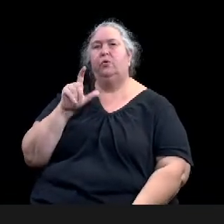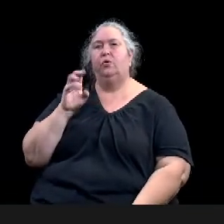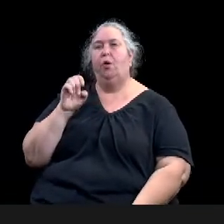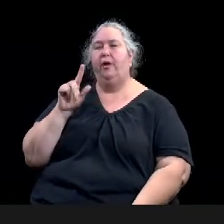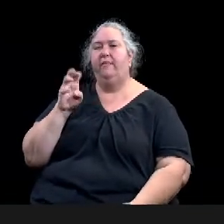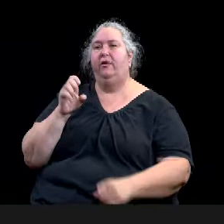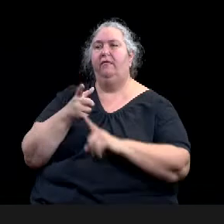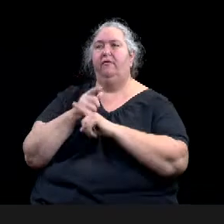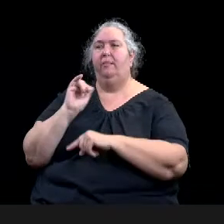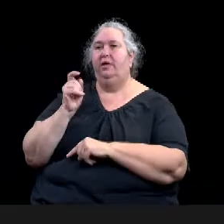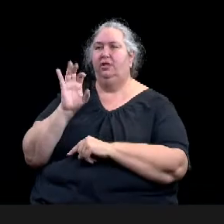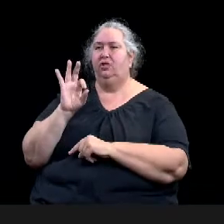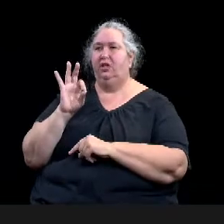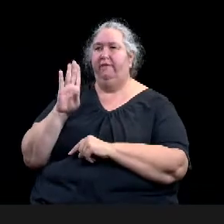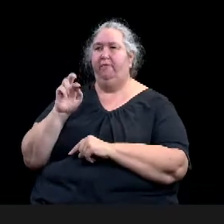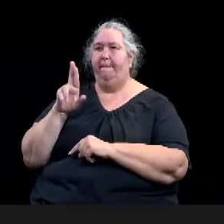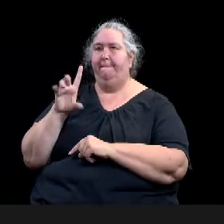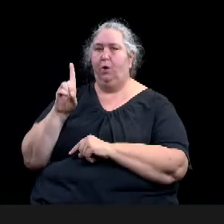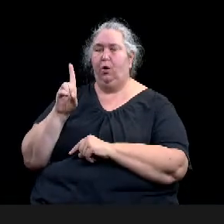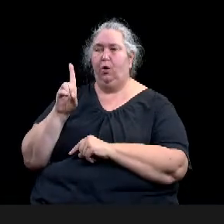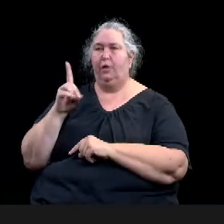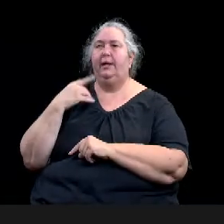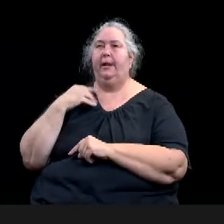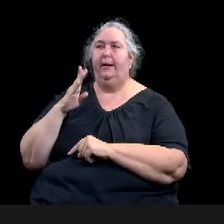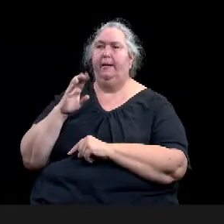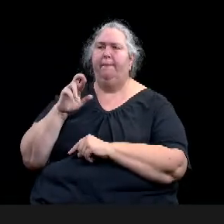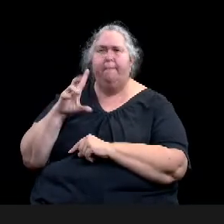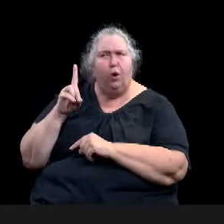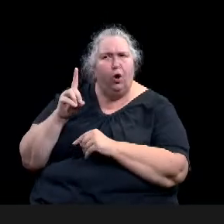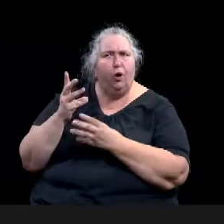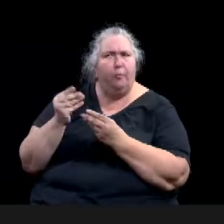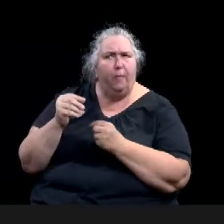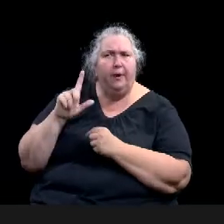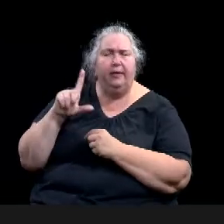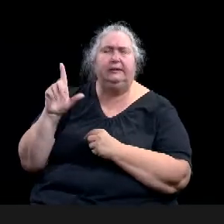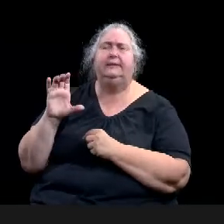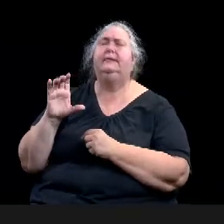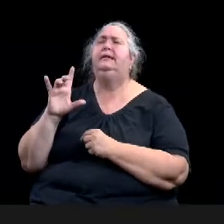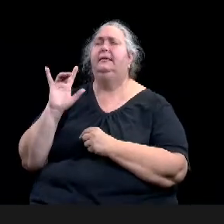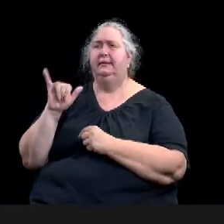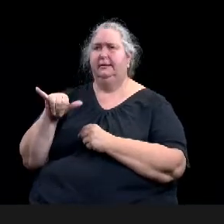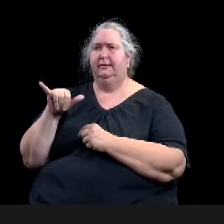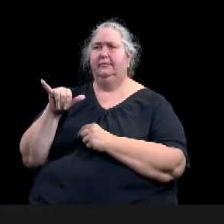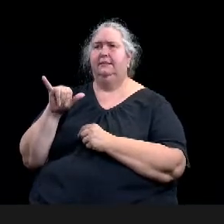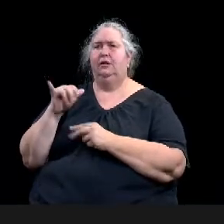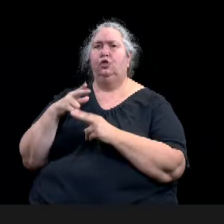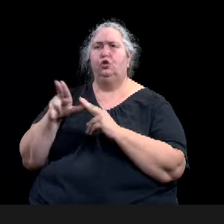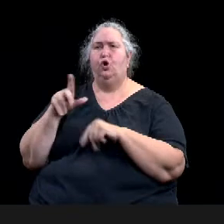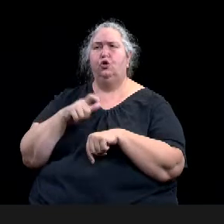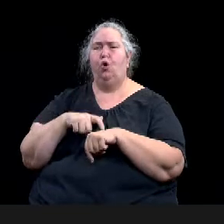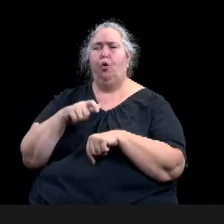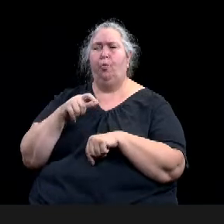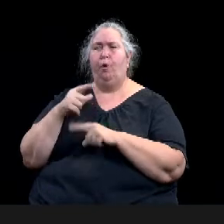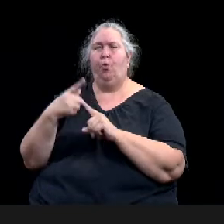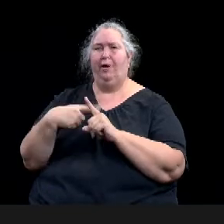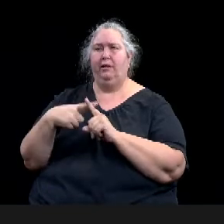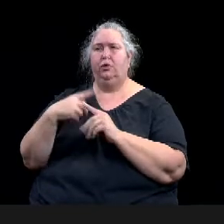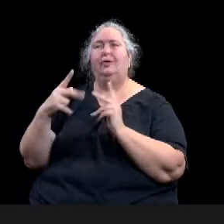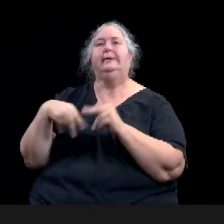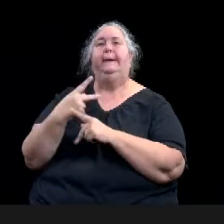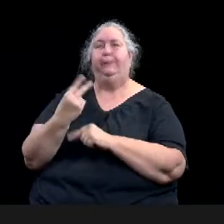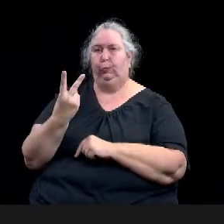rental type two, um, which means it is a single family, uh, residence, uh, that the rents out to one,